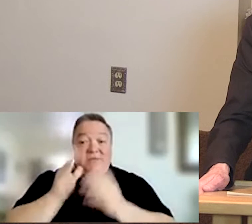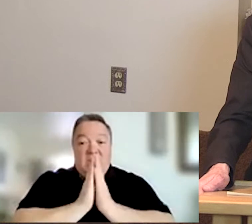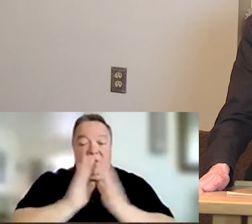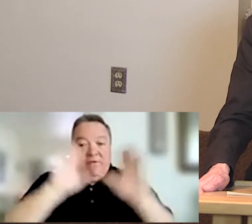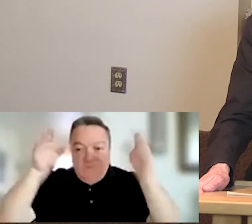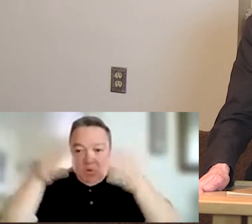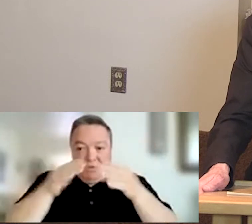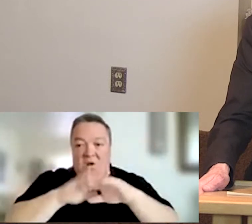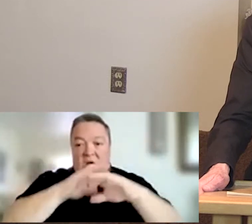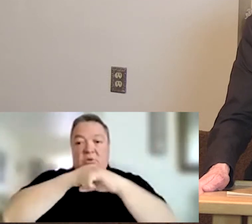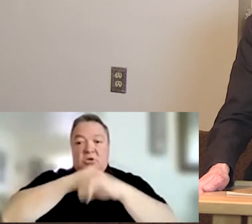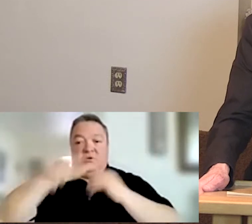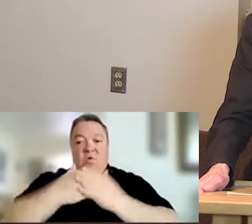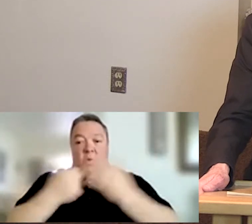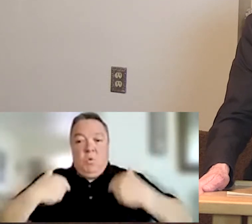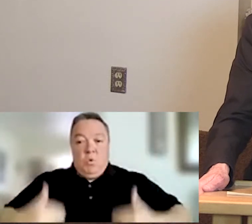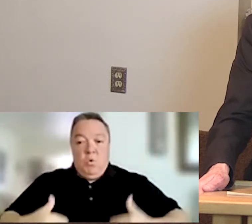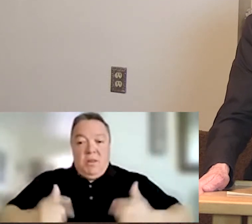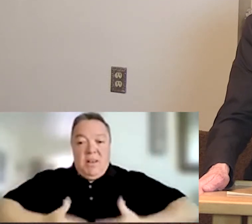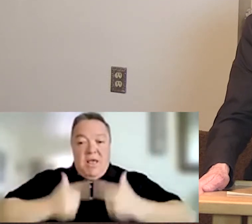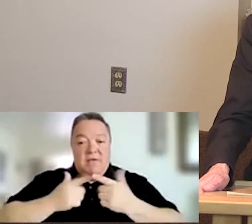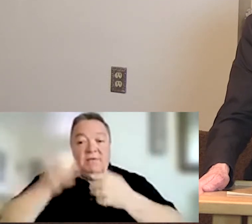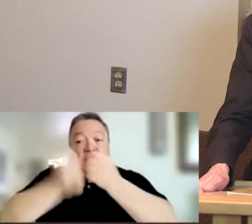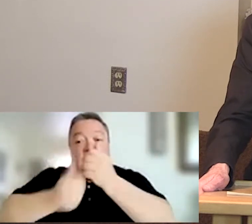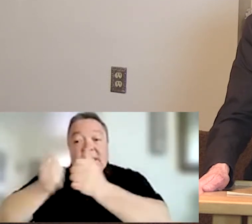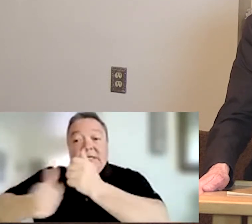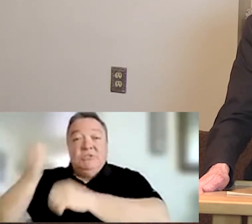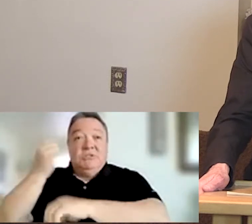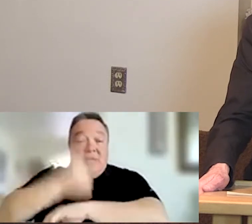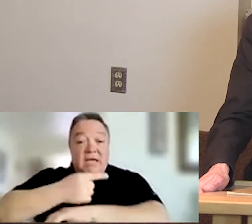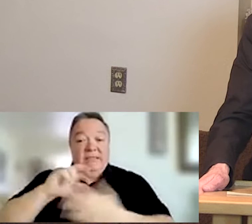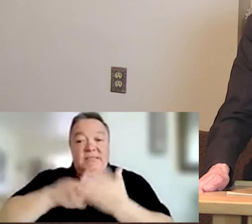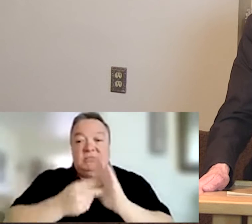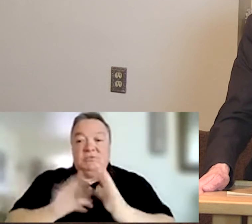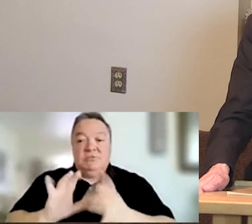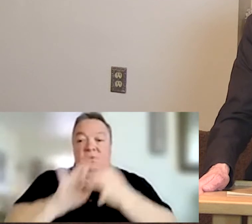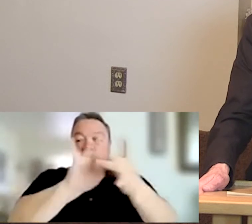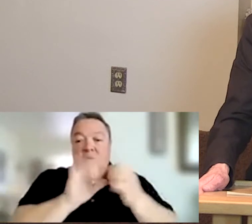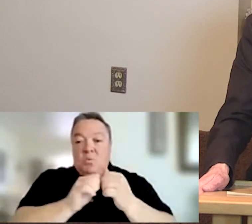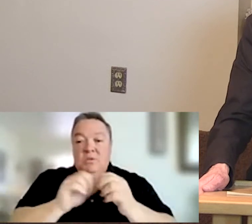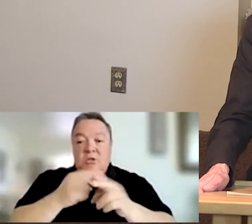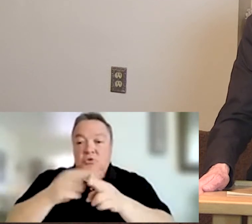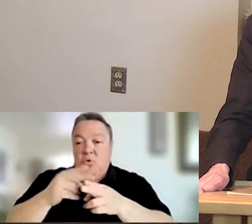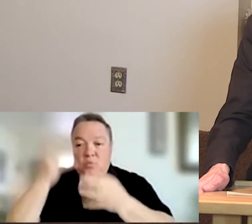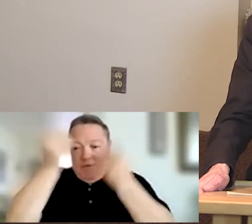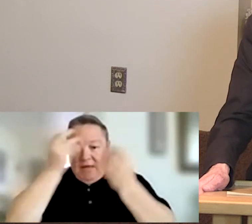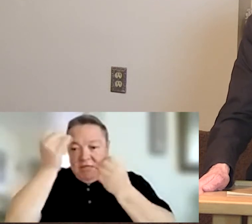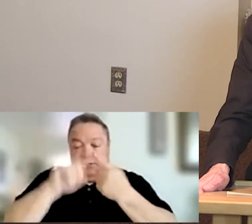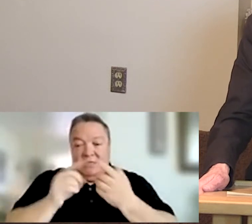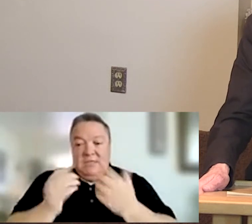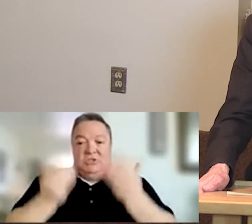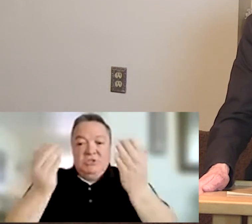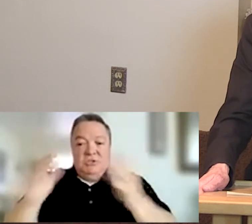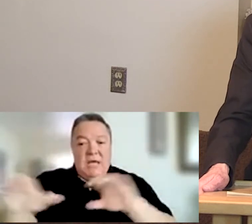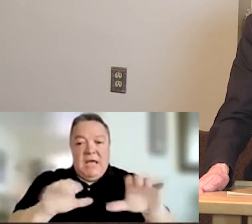protection of all human life. Each day's intention is accompanied by a short reflection and suggested actions